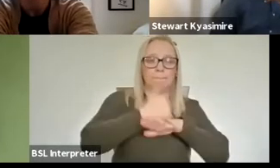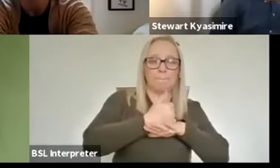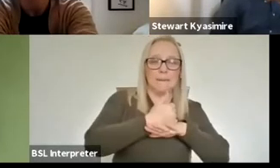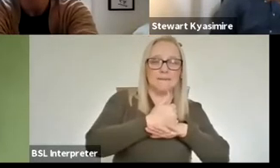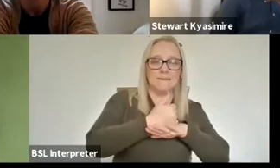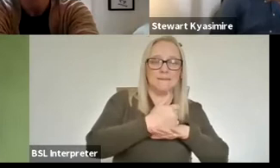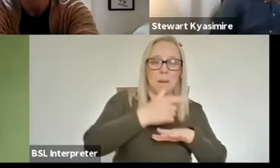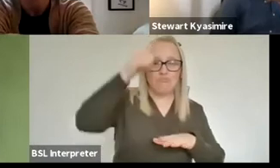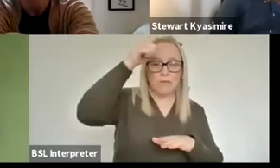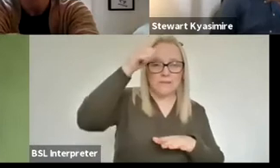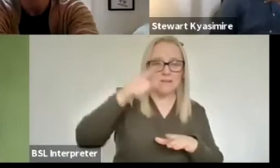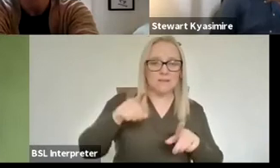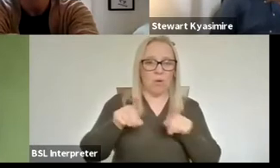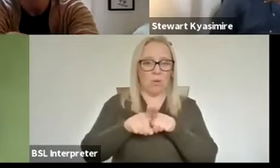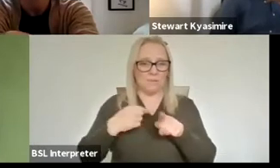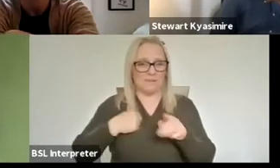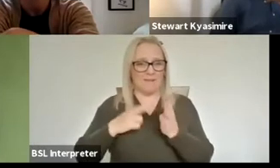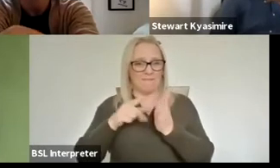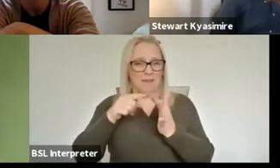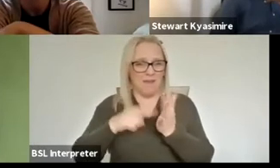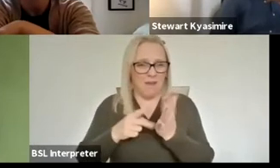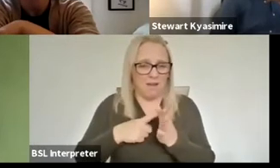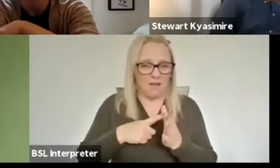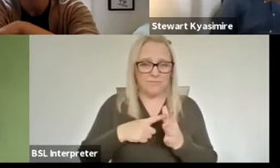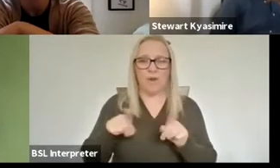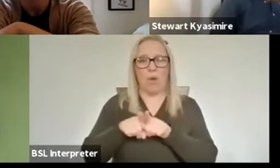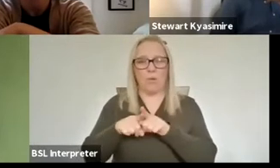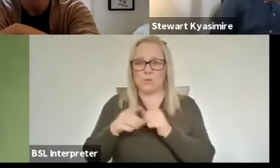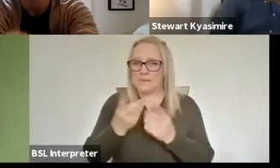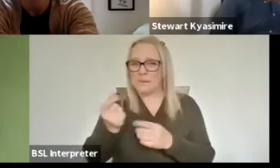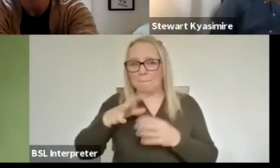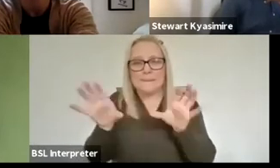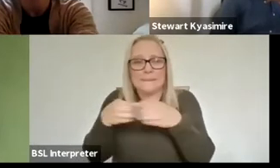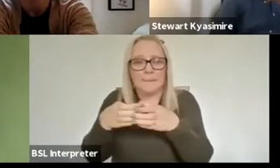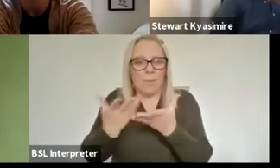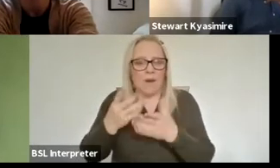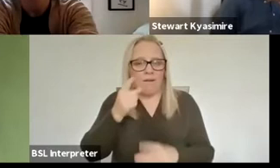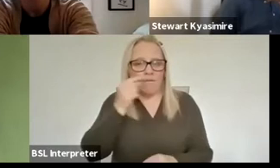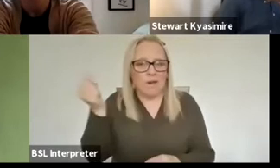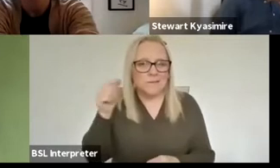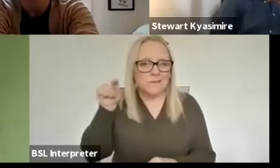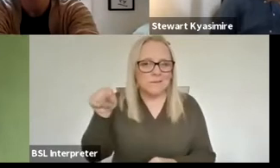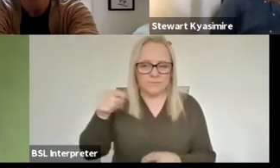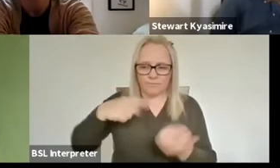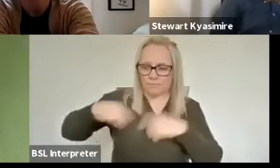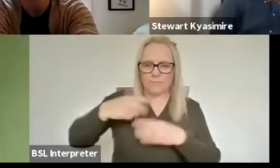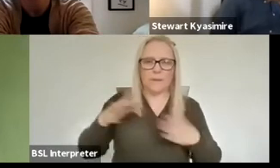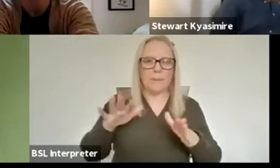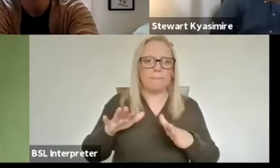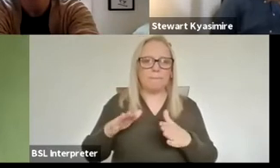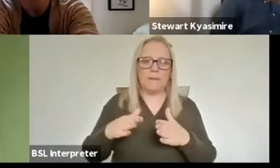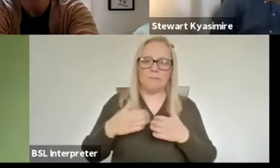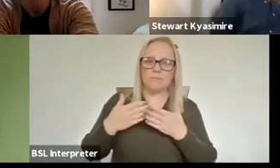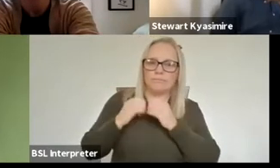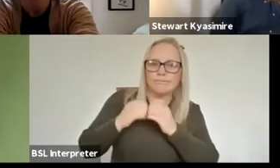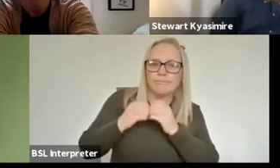from the artistic team were in France and other places uh we were rehearsing for one week and then we had to stop rehearsing